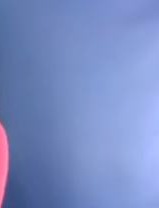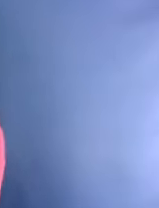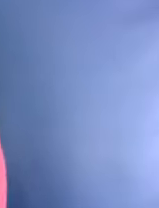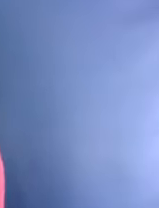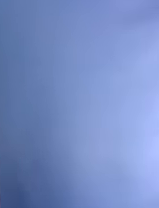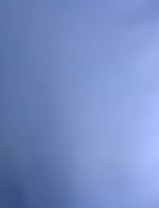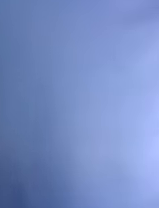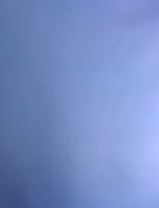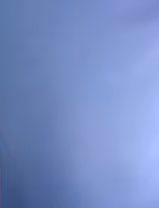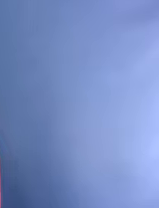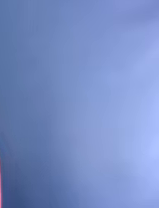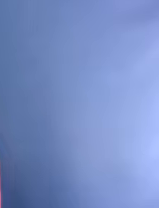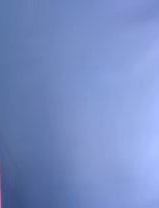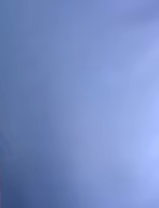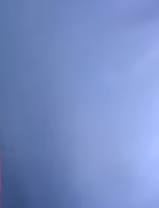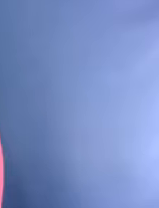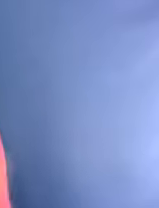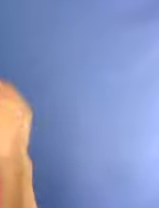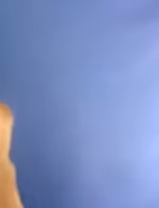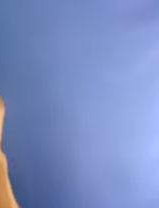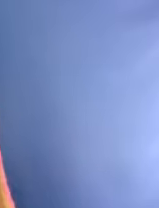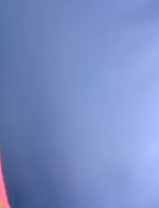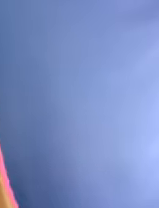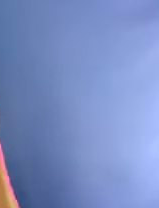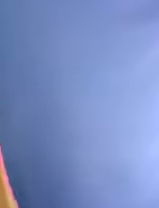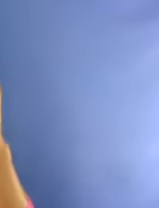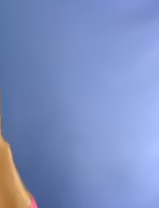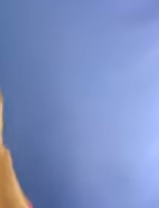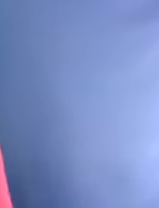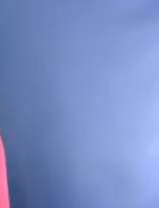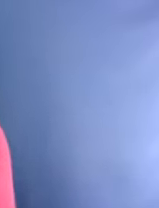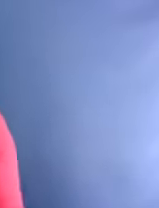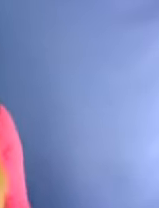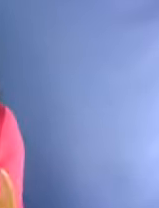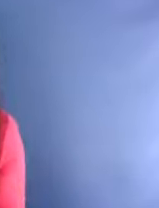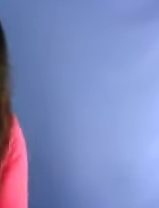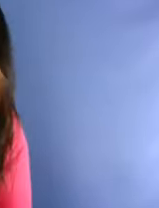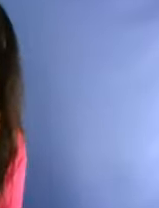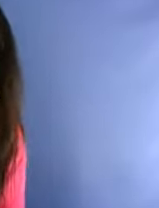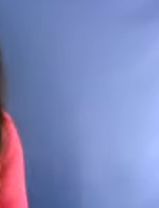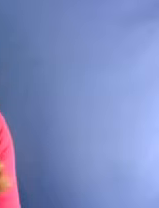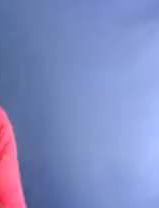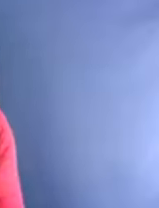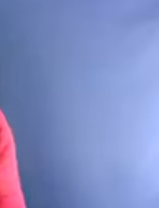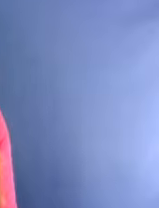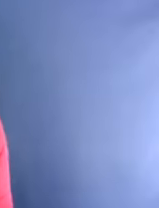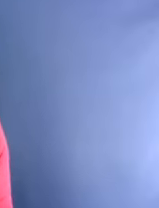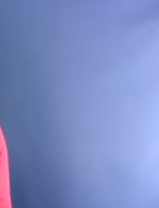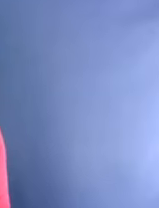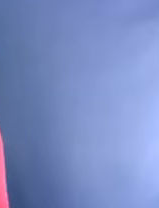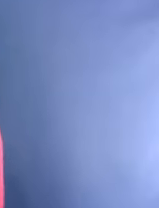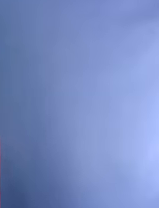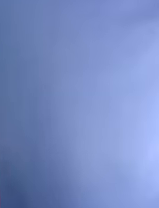inequalities that prevent marginalised women from seeking protection and support. Among the many, a few to mention is the